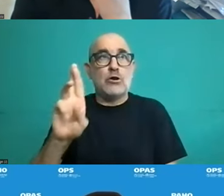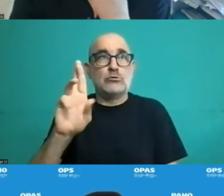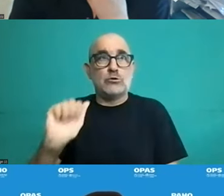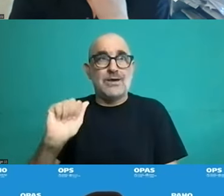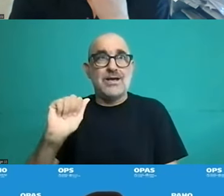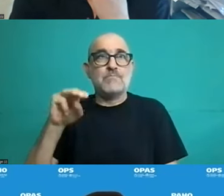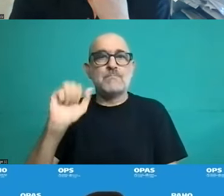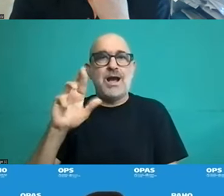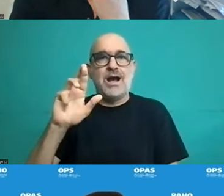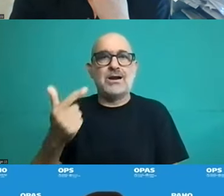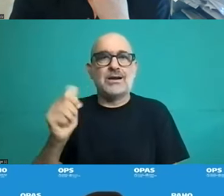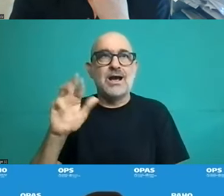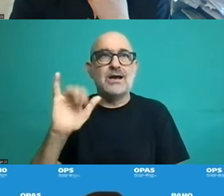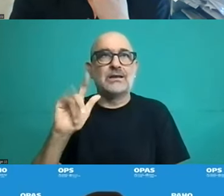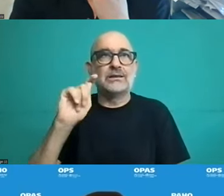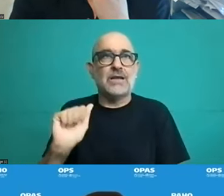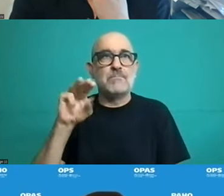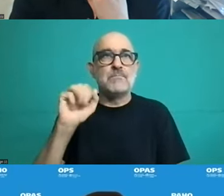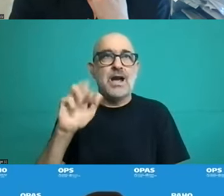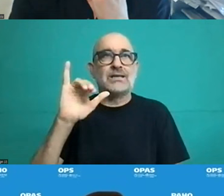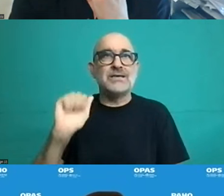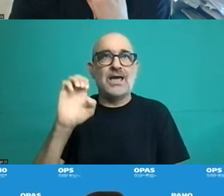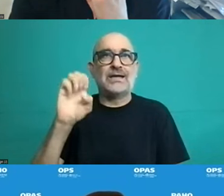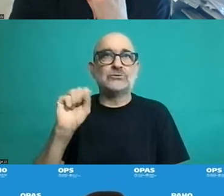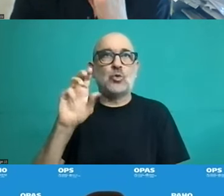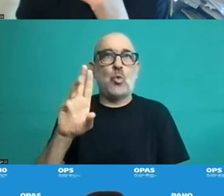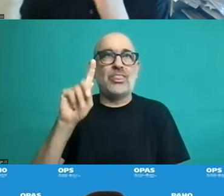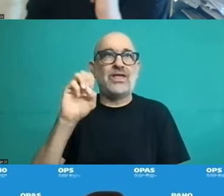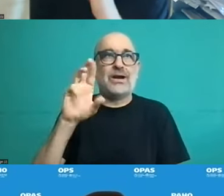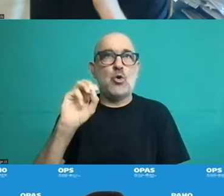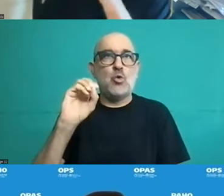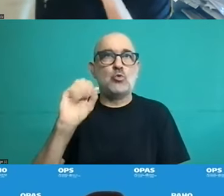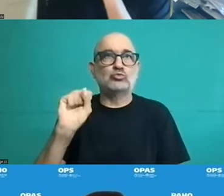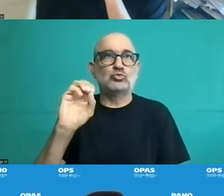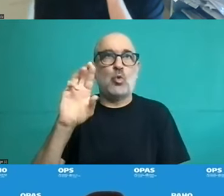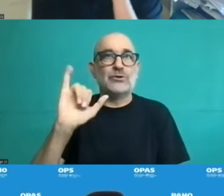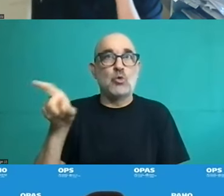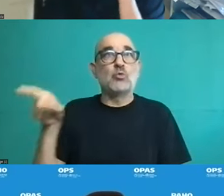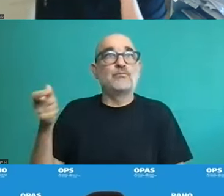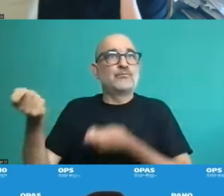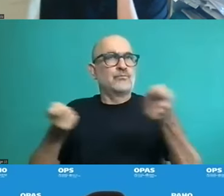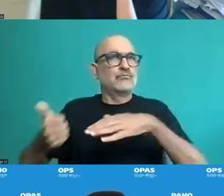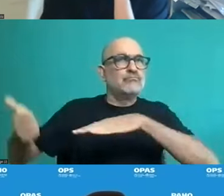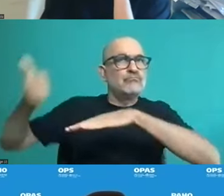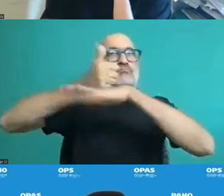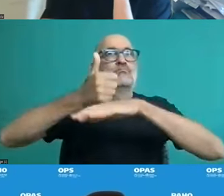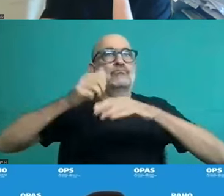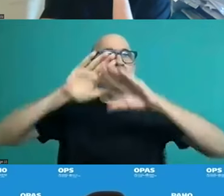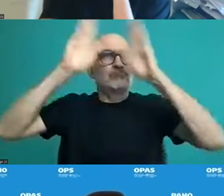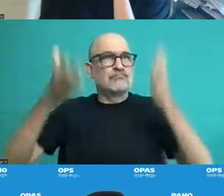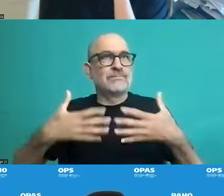and occupational health and pensions of the Department of of